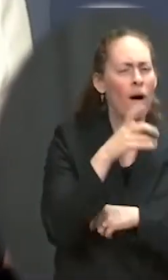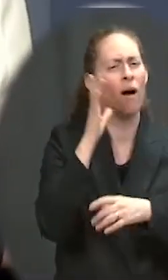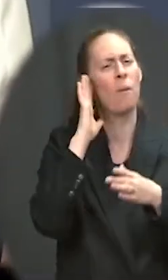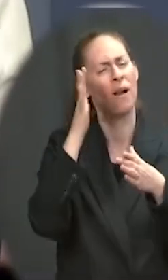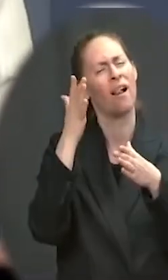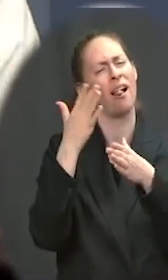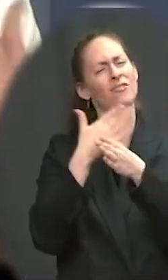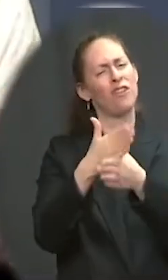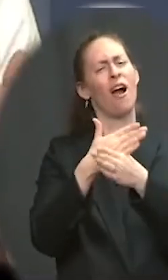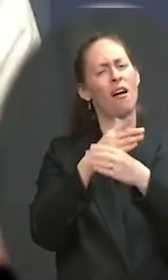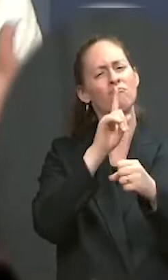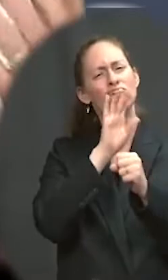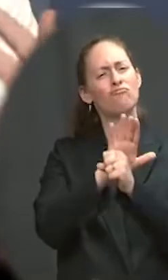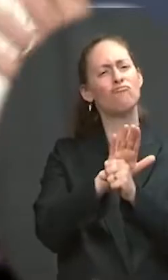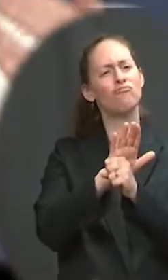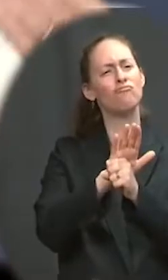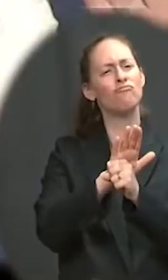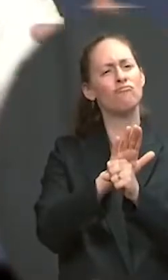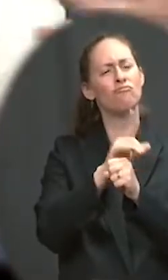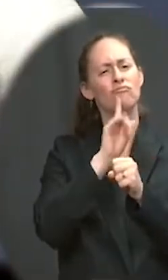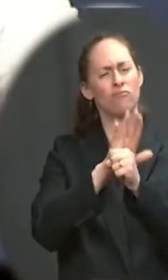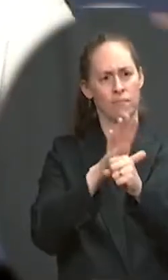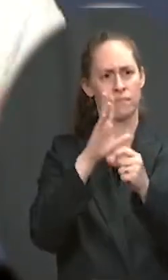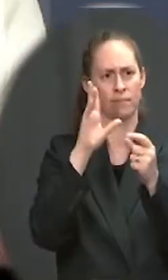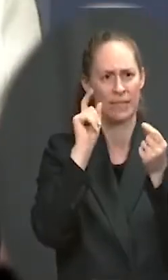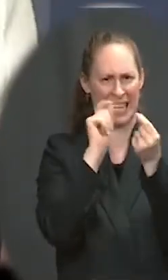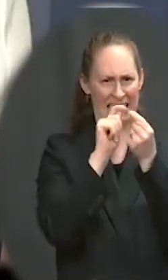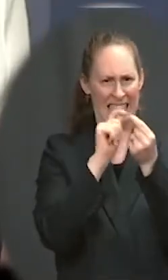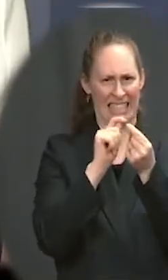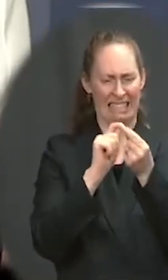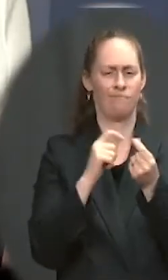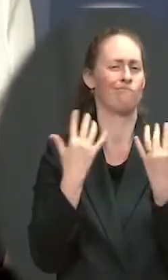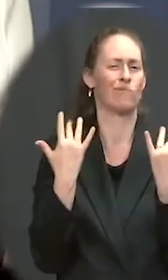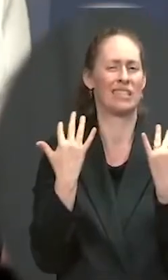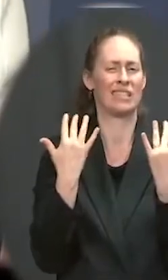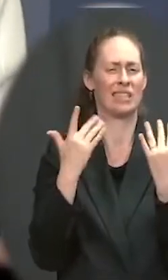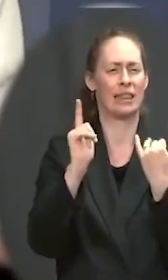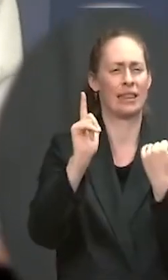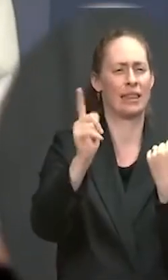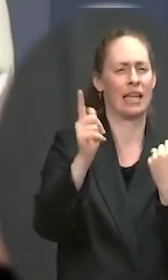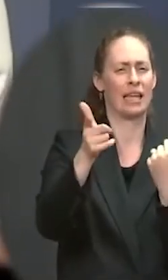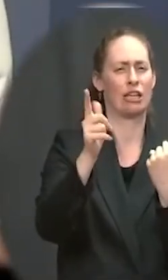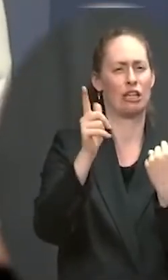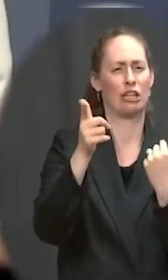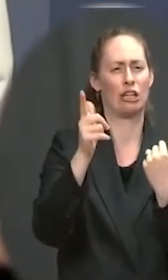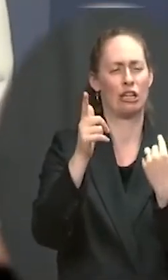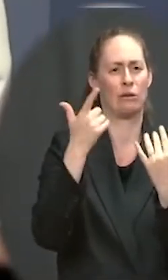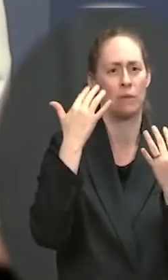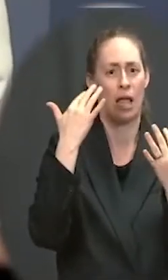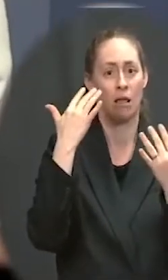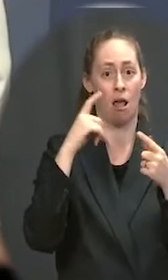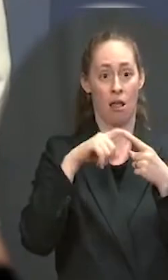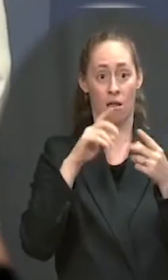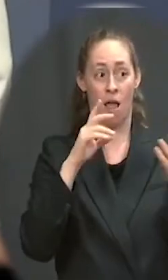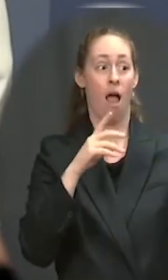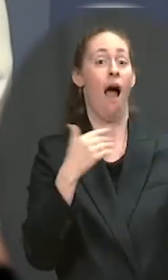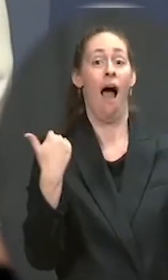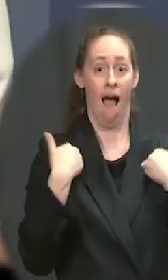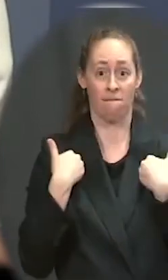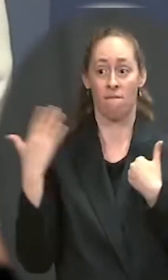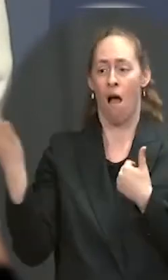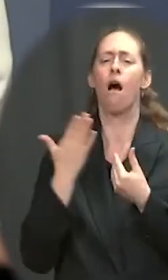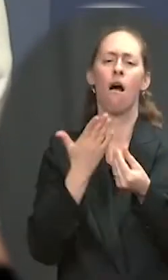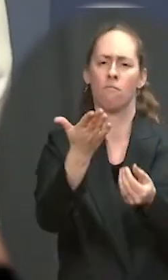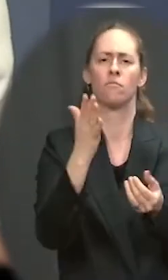And I would expect we wouldn't have more specifics on an agenda, if and when we have it confirmed, until much closer. And then just one more on my favorite topic